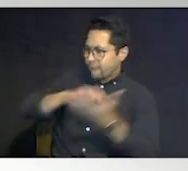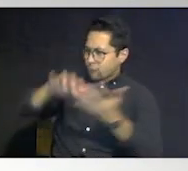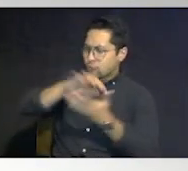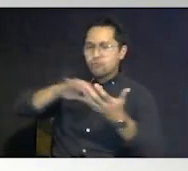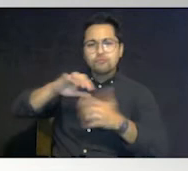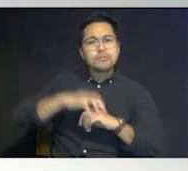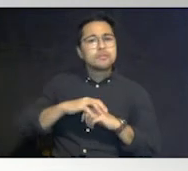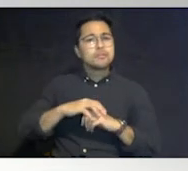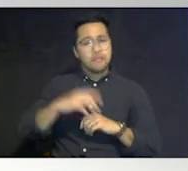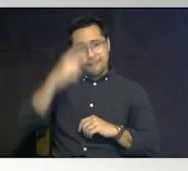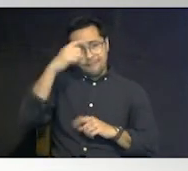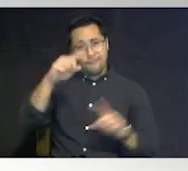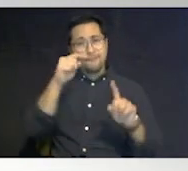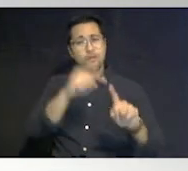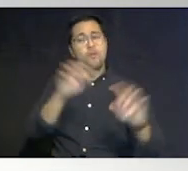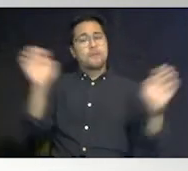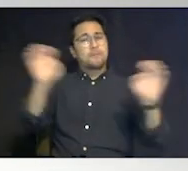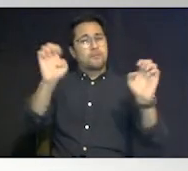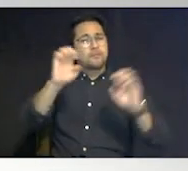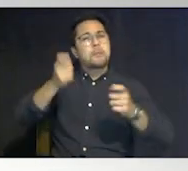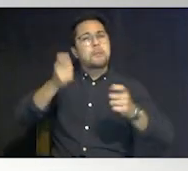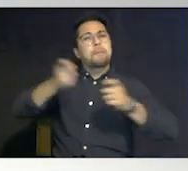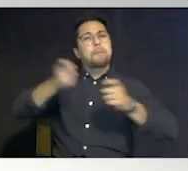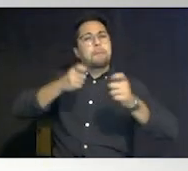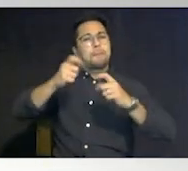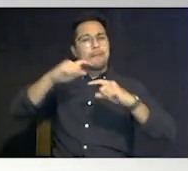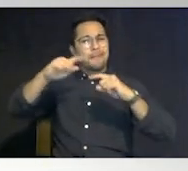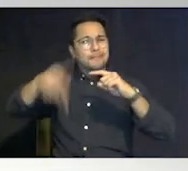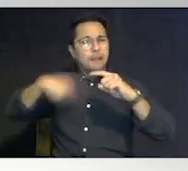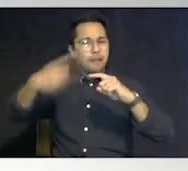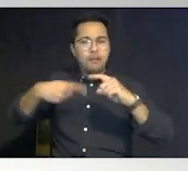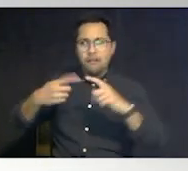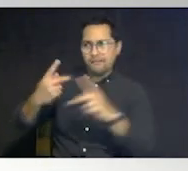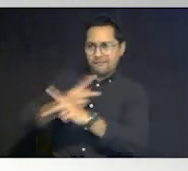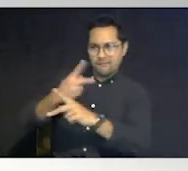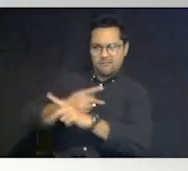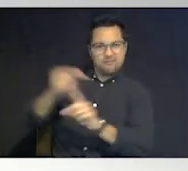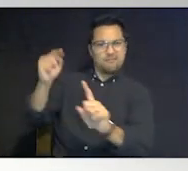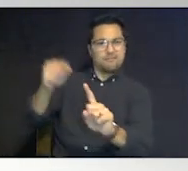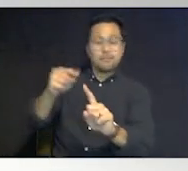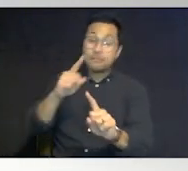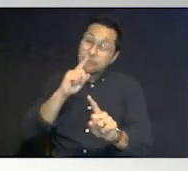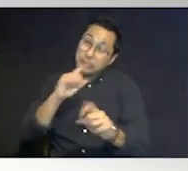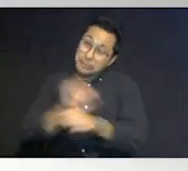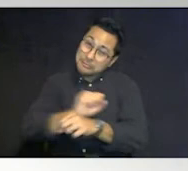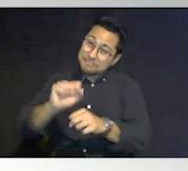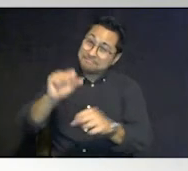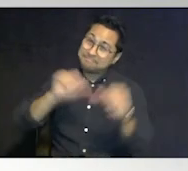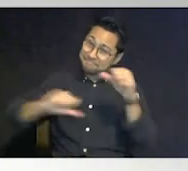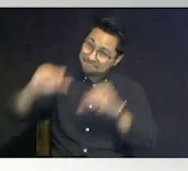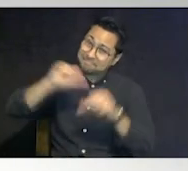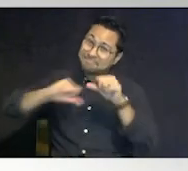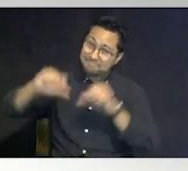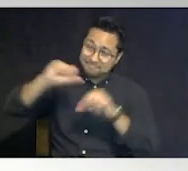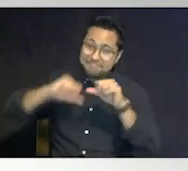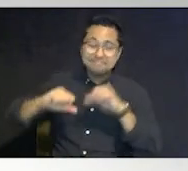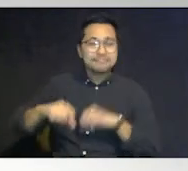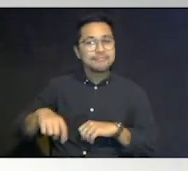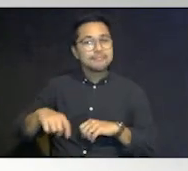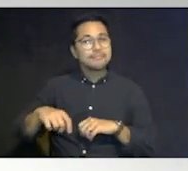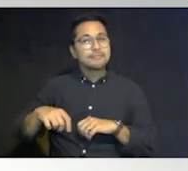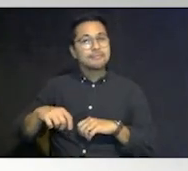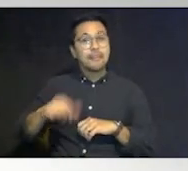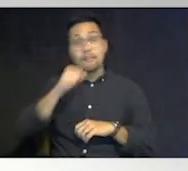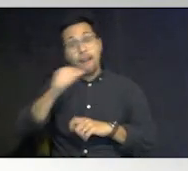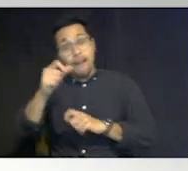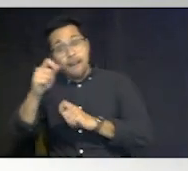the emergency management cycle um you know it really is it's a science emergency management is a science inexact